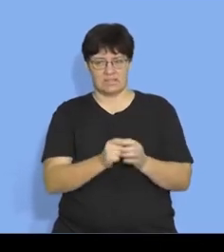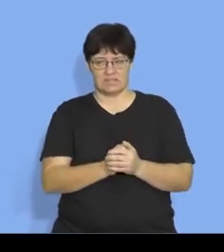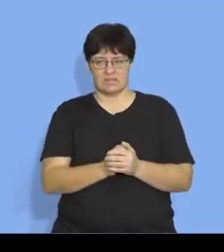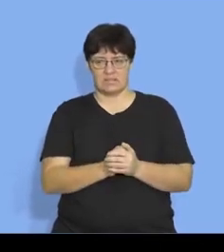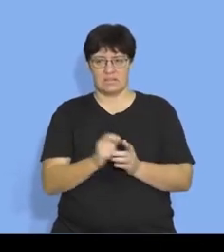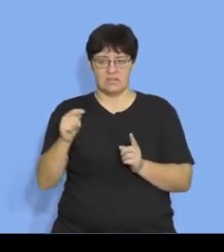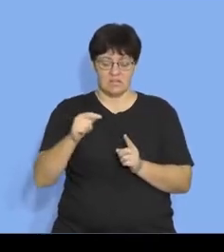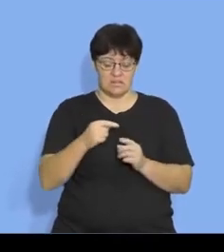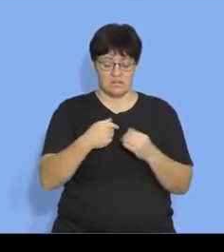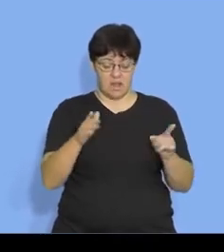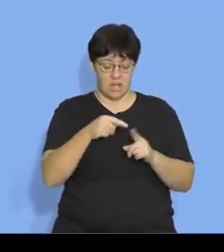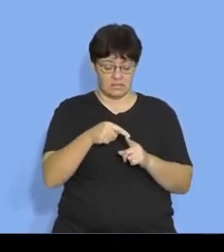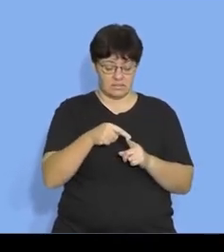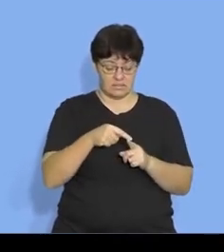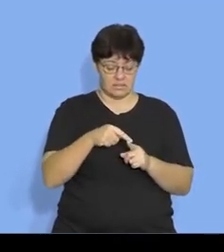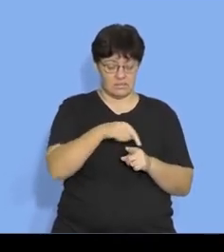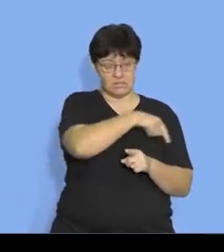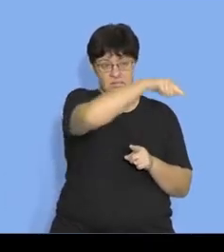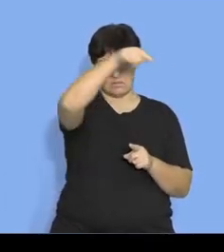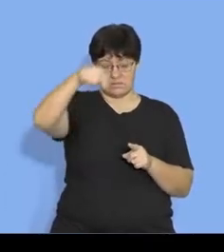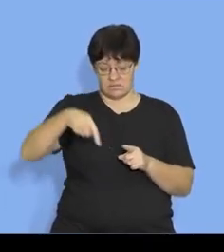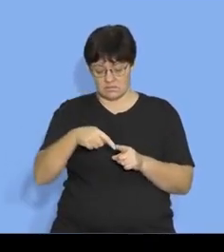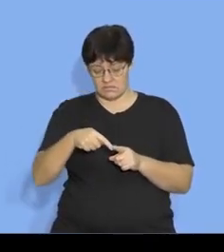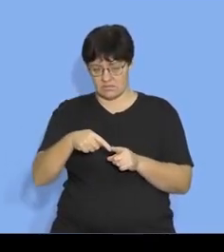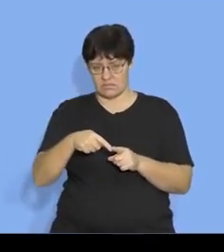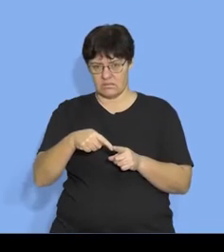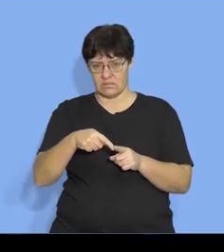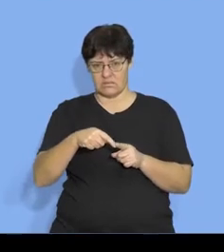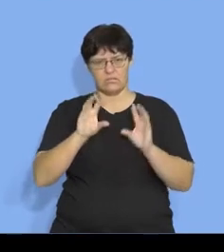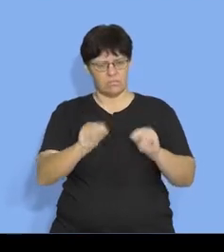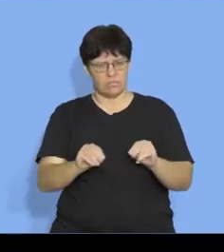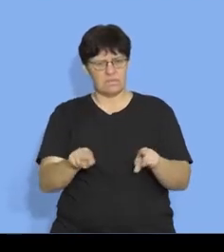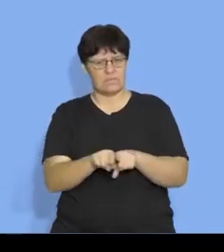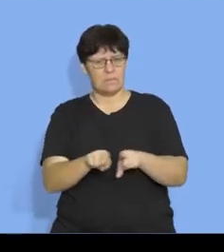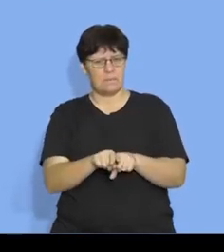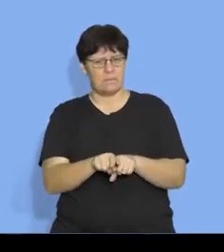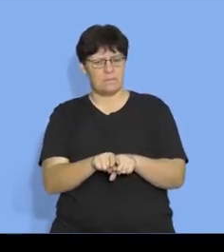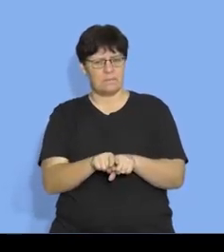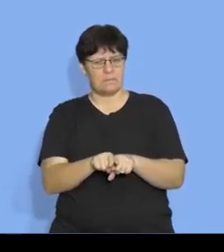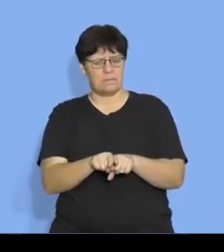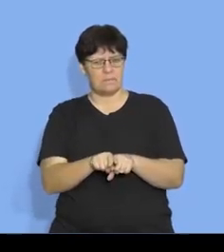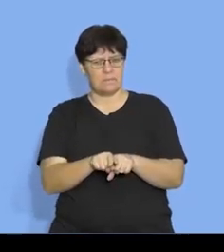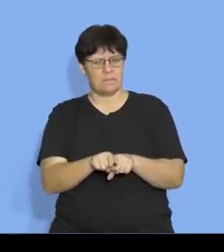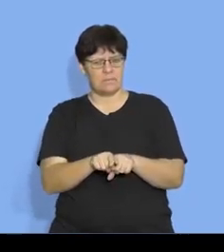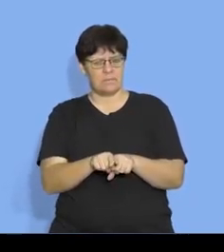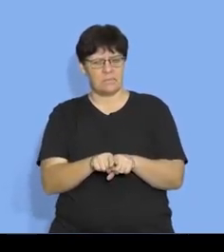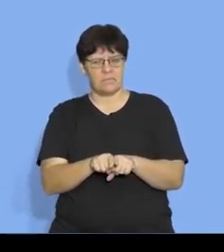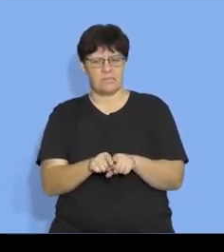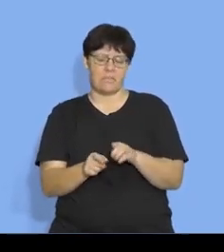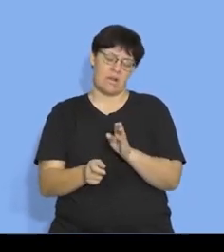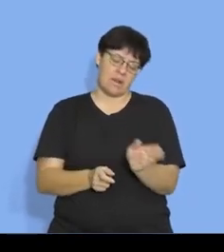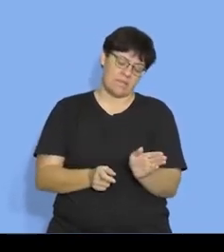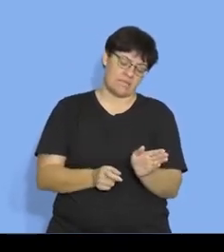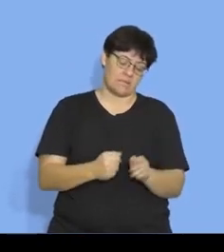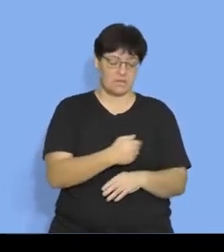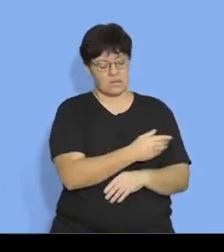started and stopped at the same place but followed all sorts of directions so went up turned a corner